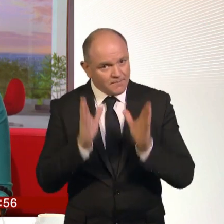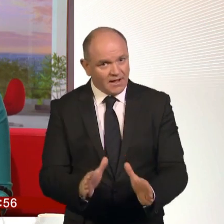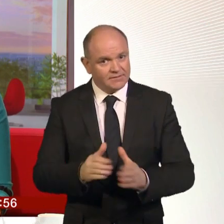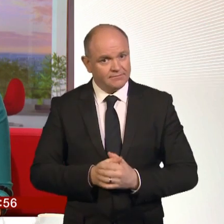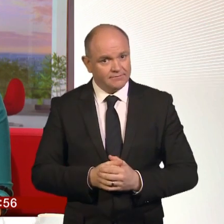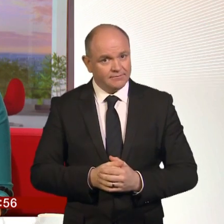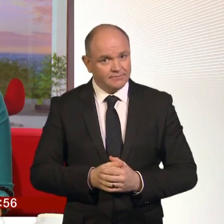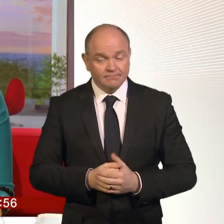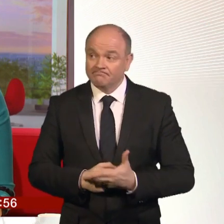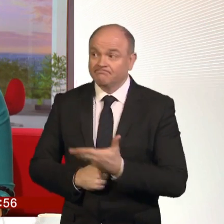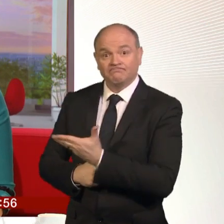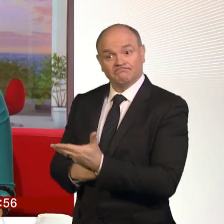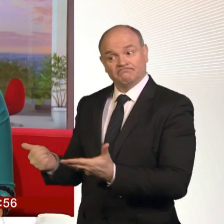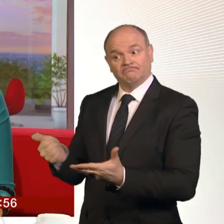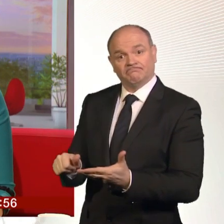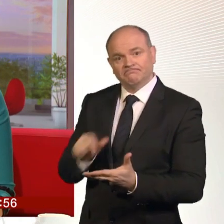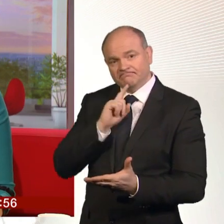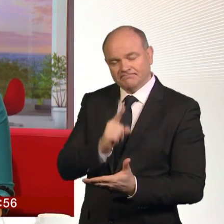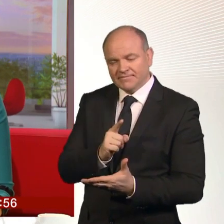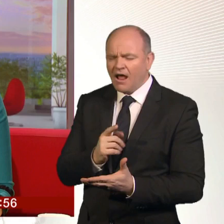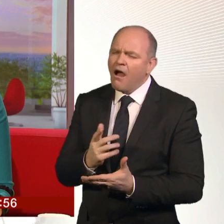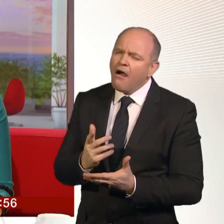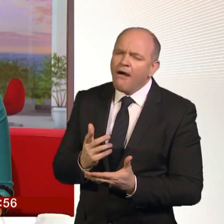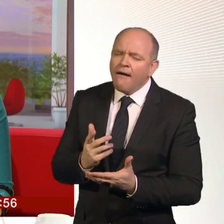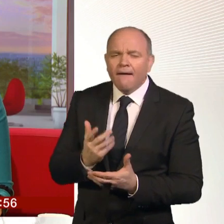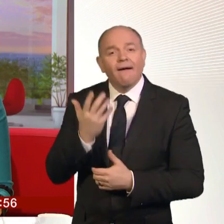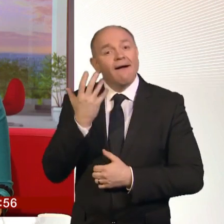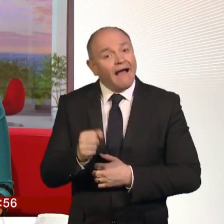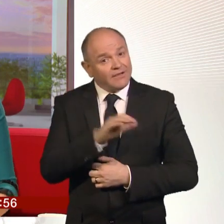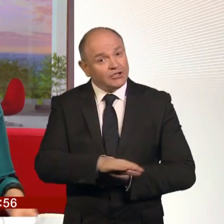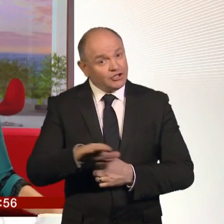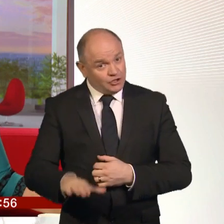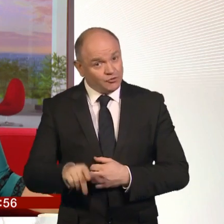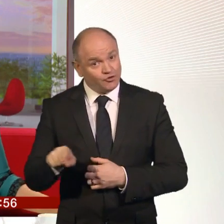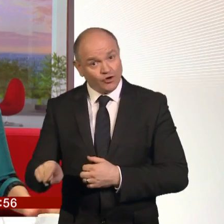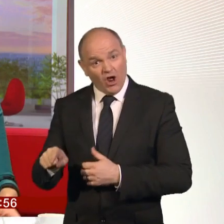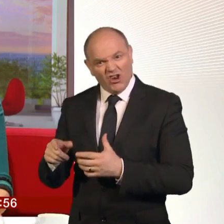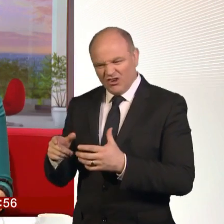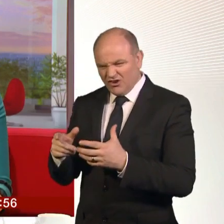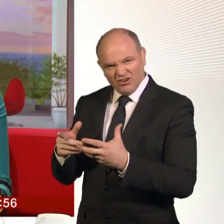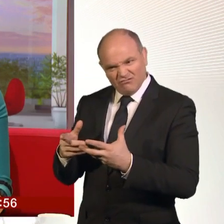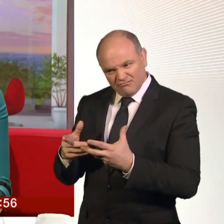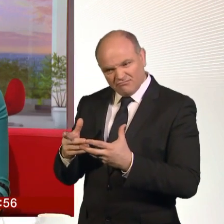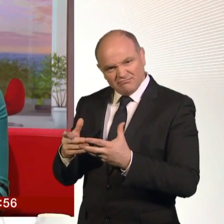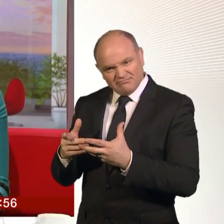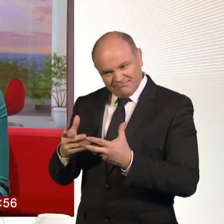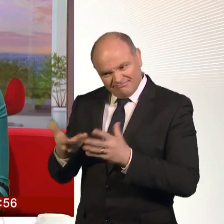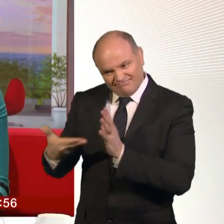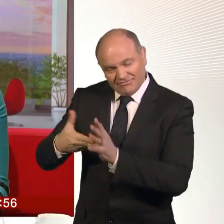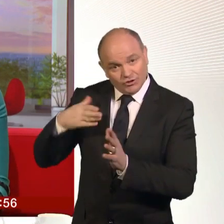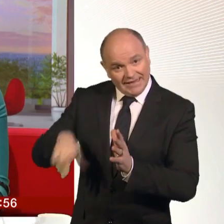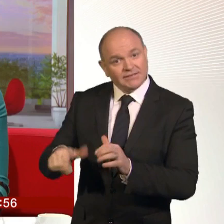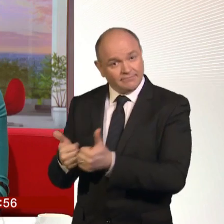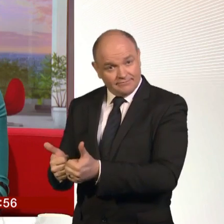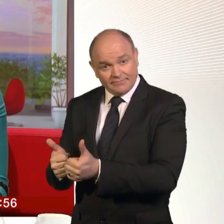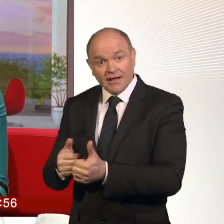parents who are trying to get appropriate education for special children, she says, but please stop promoting the idea that school let me down. I'm a secondary maths teacher. I